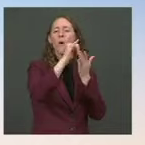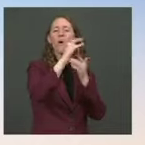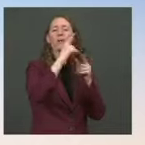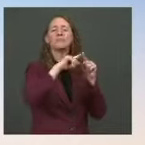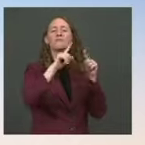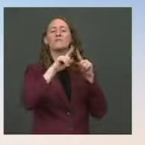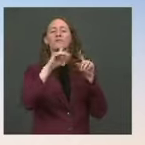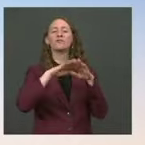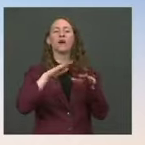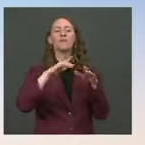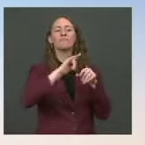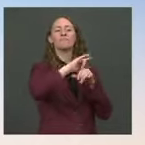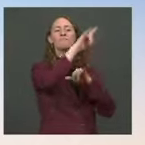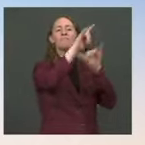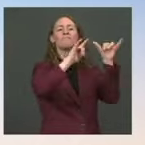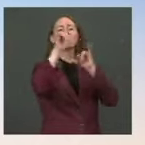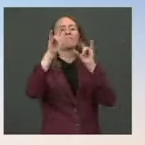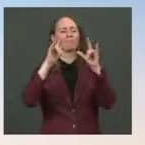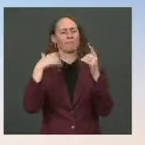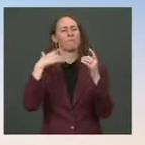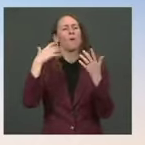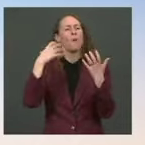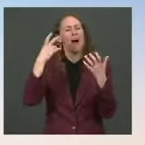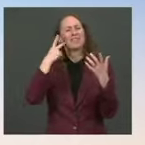members or vetted sponsors in other parts of the country as well. Okay.